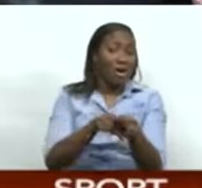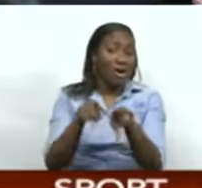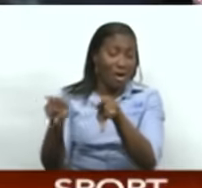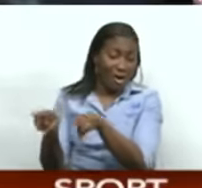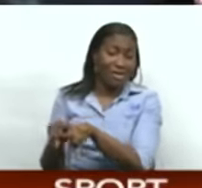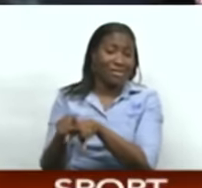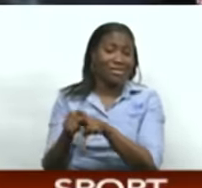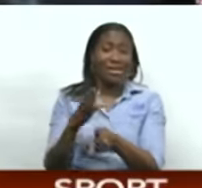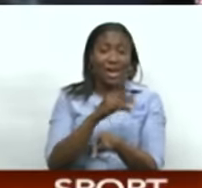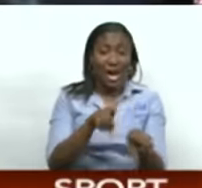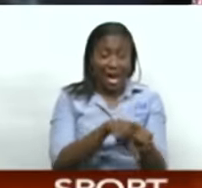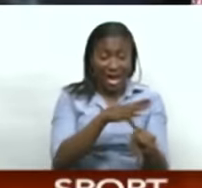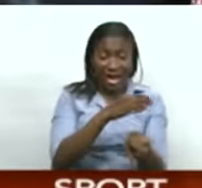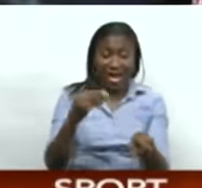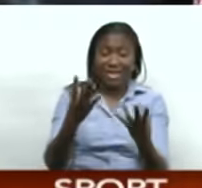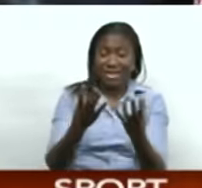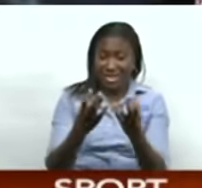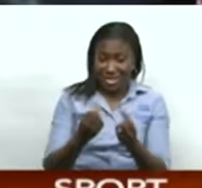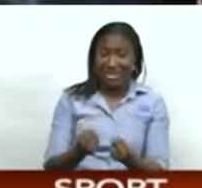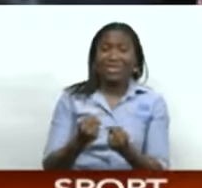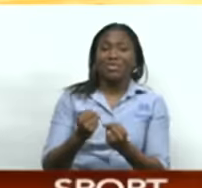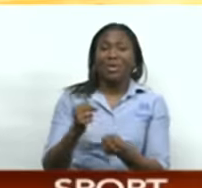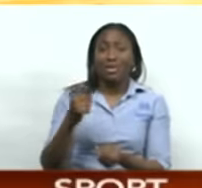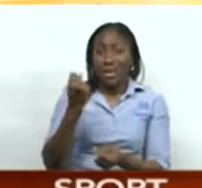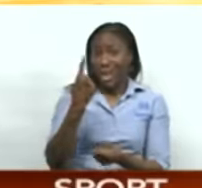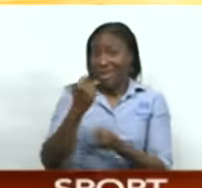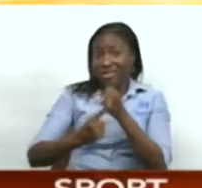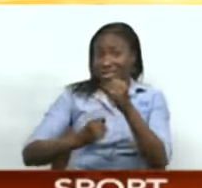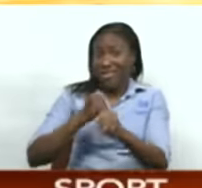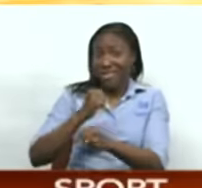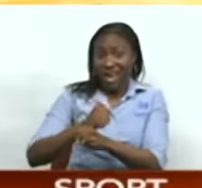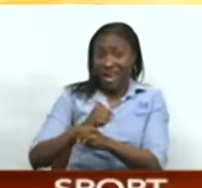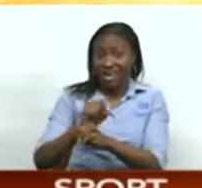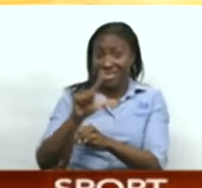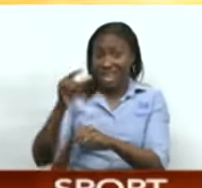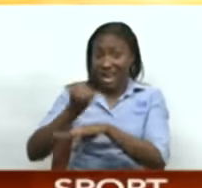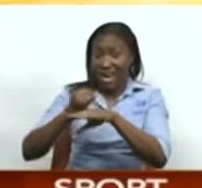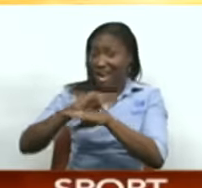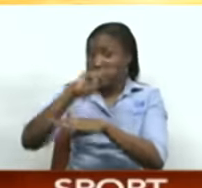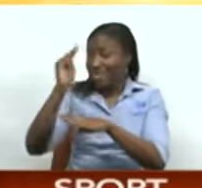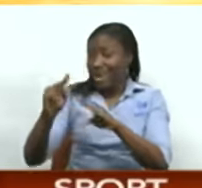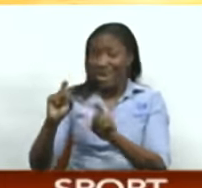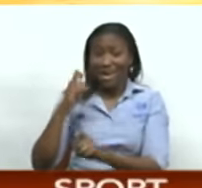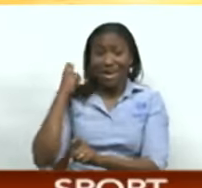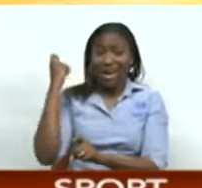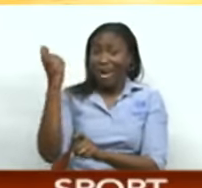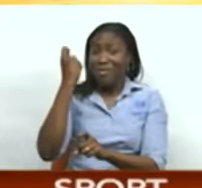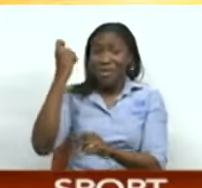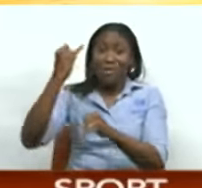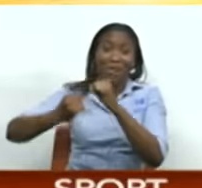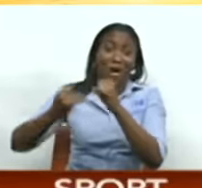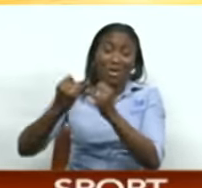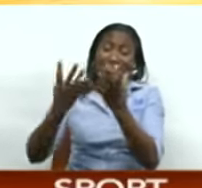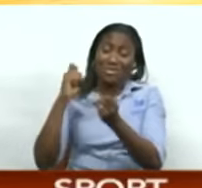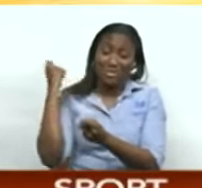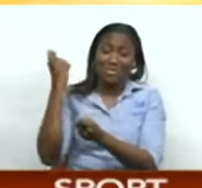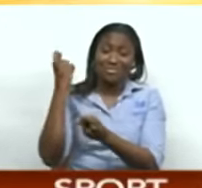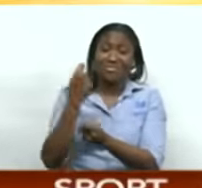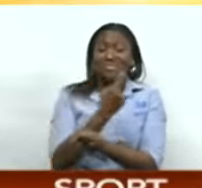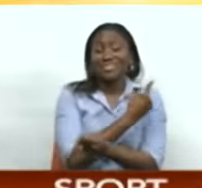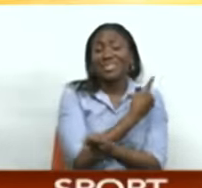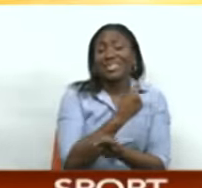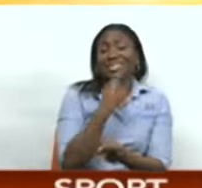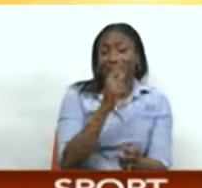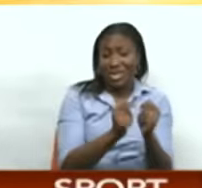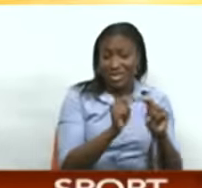they also want to end an 11-year drought. We all know he is a world-renowned international superstar. As a team, are very